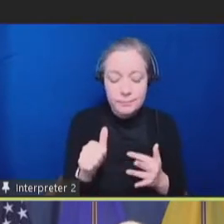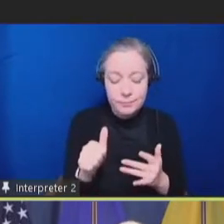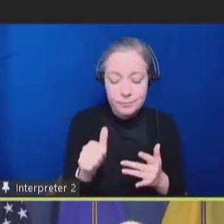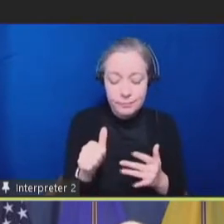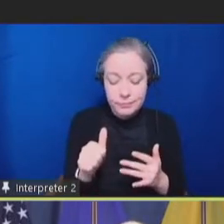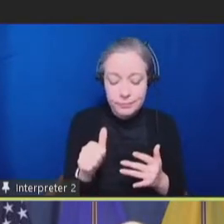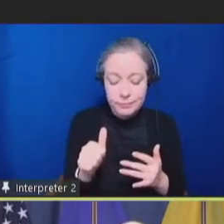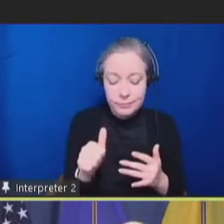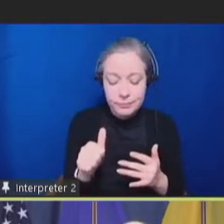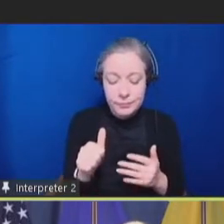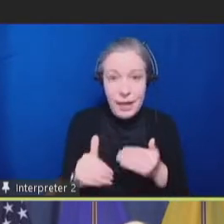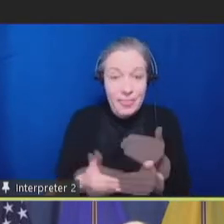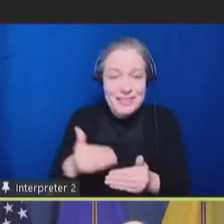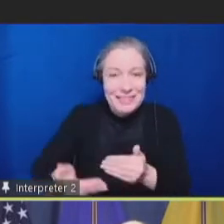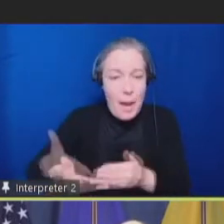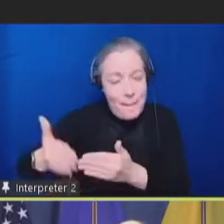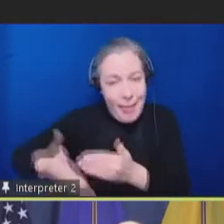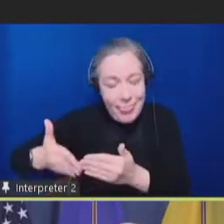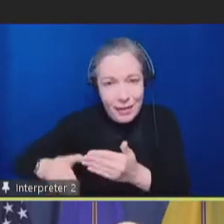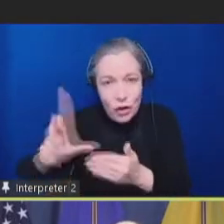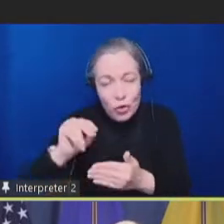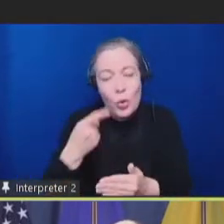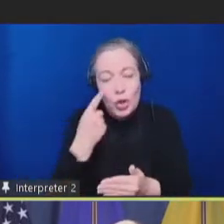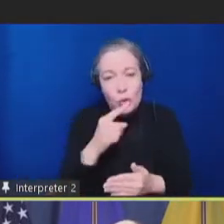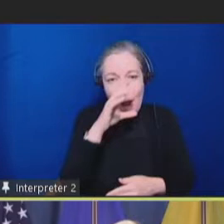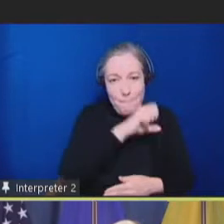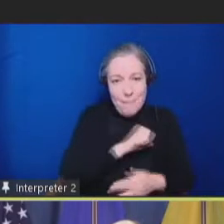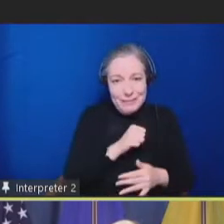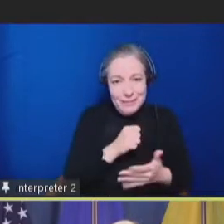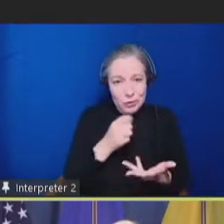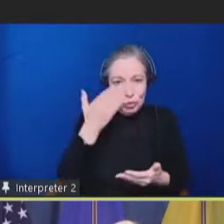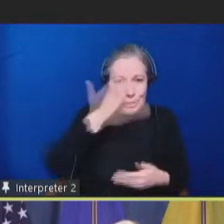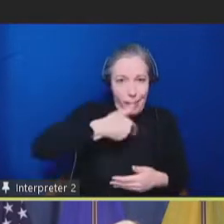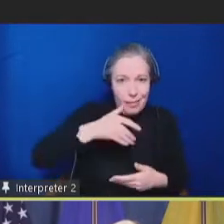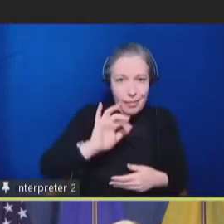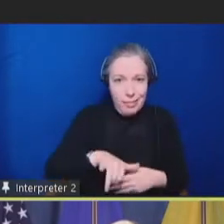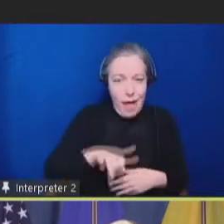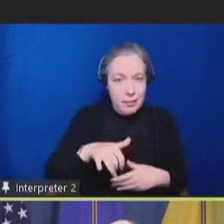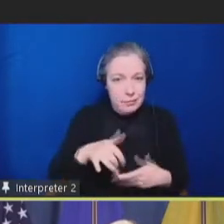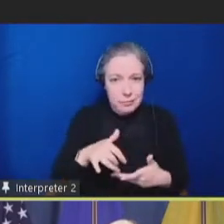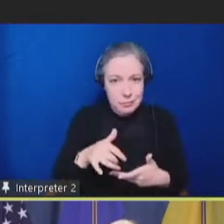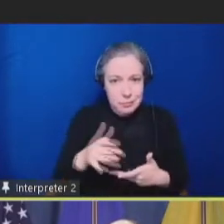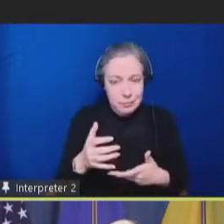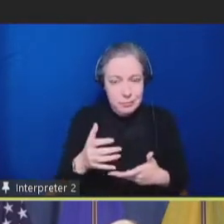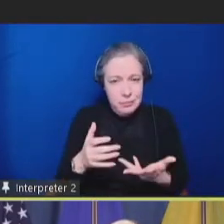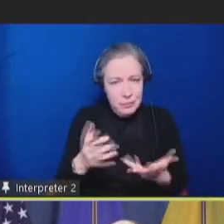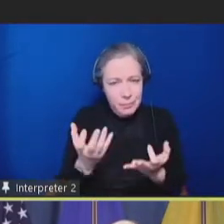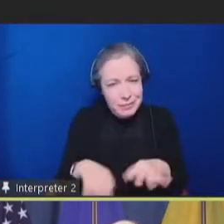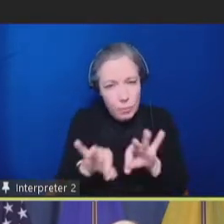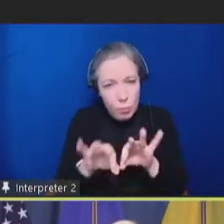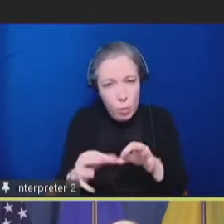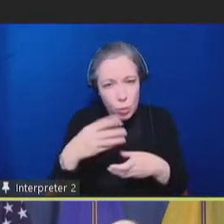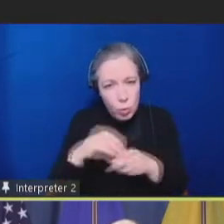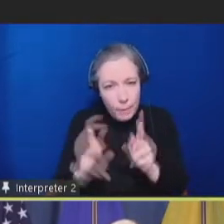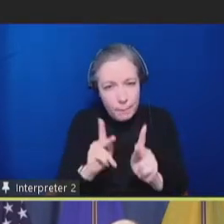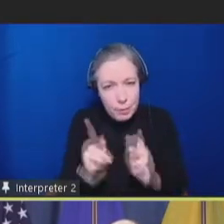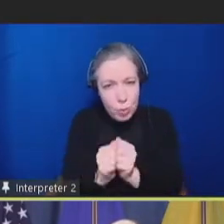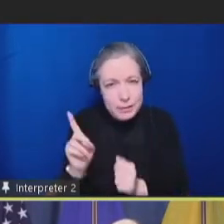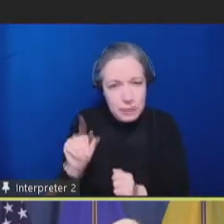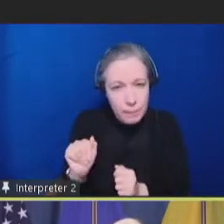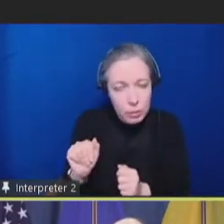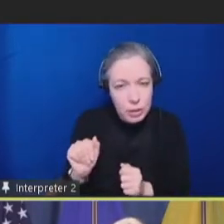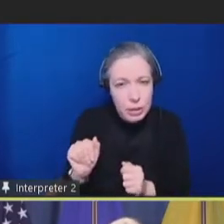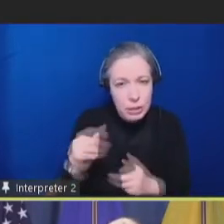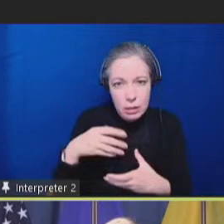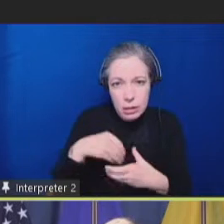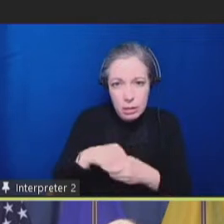you missed. And it's critical to include people with disabilities. It all steps to the process. And certainly, last but